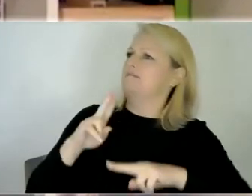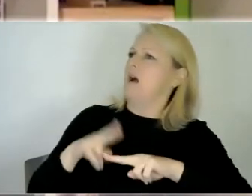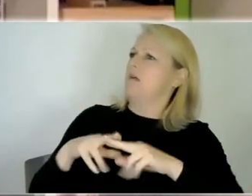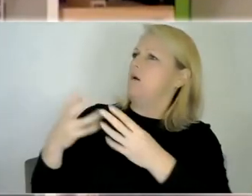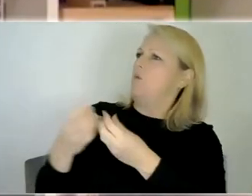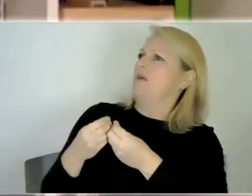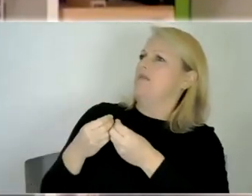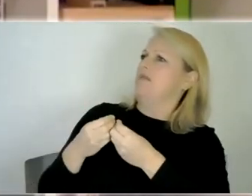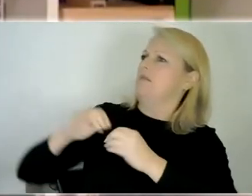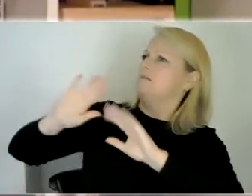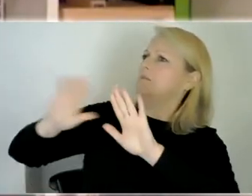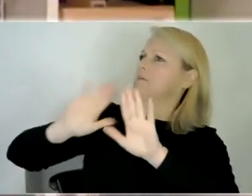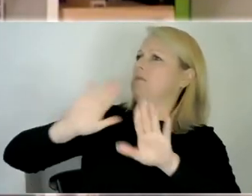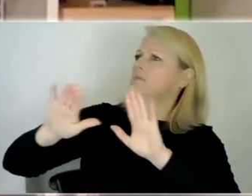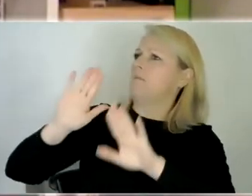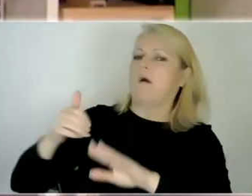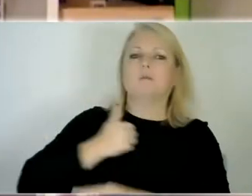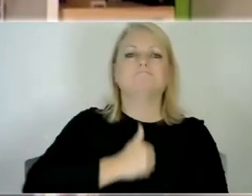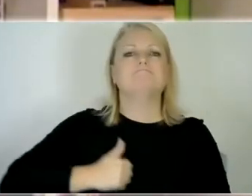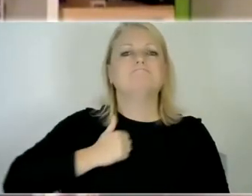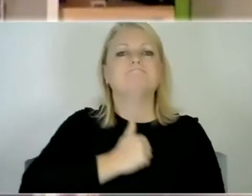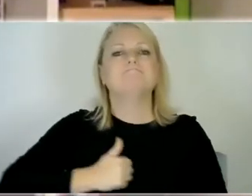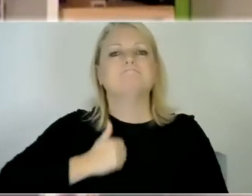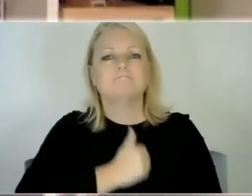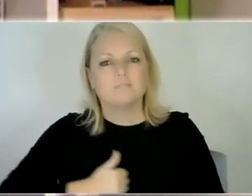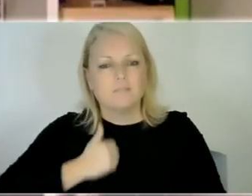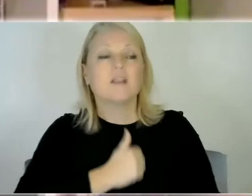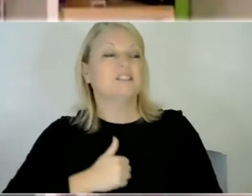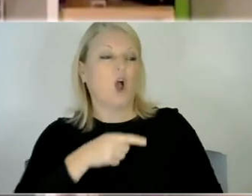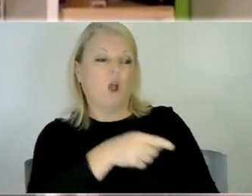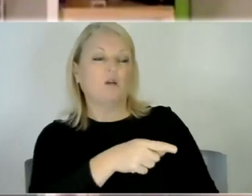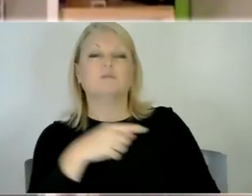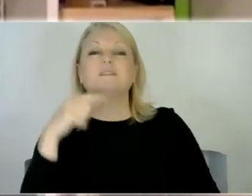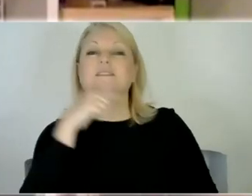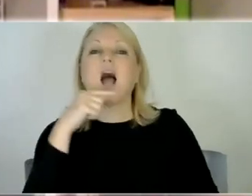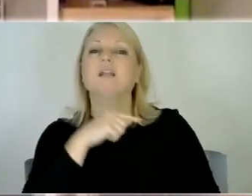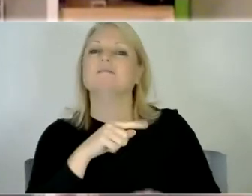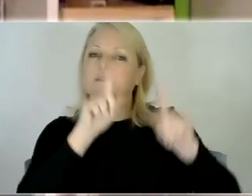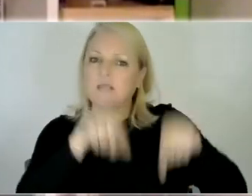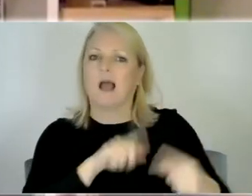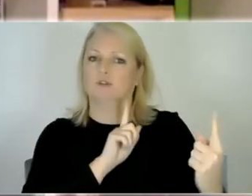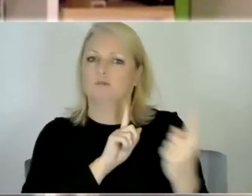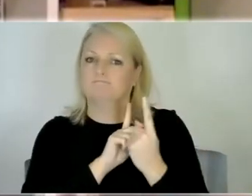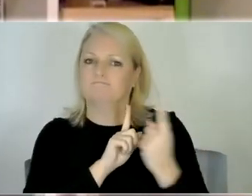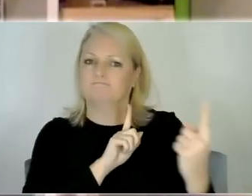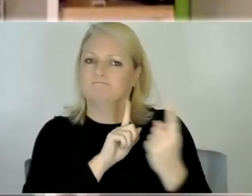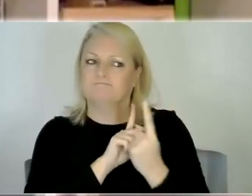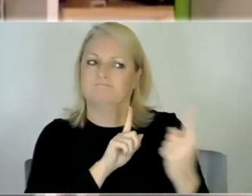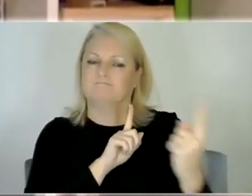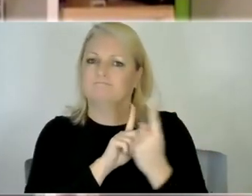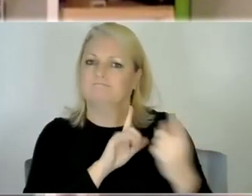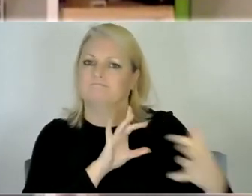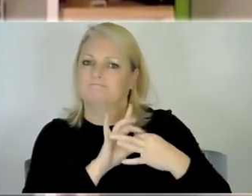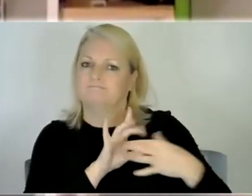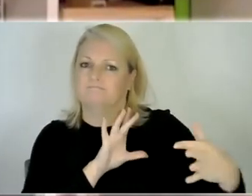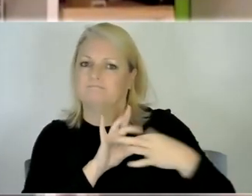doing um and it led to him looking to me more and you know uh interacting with me more and over